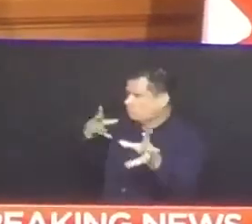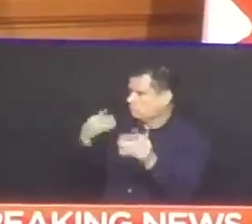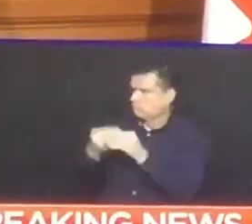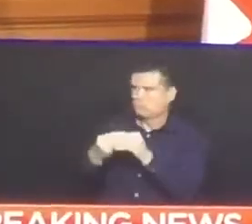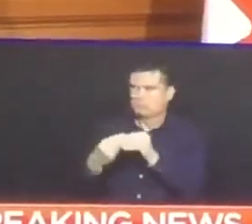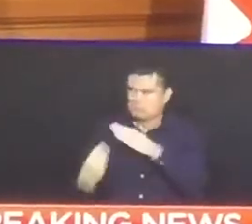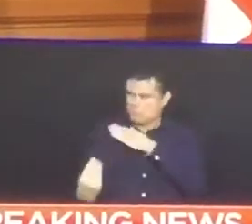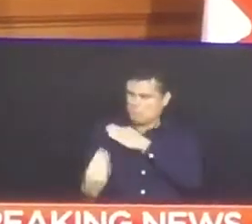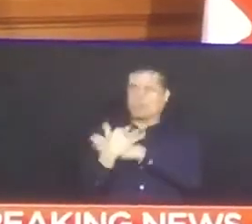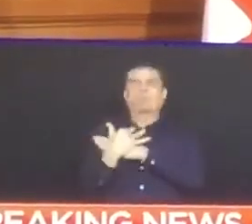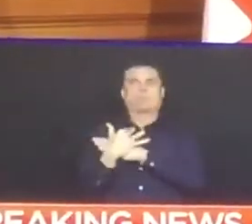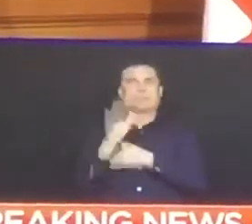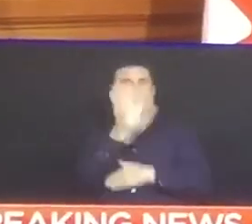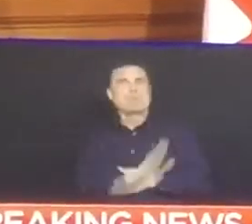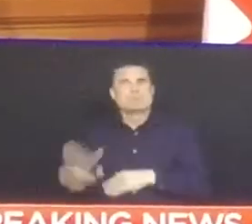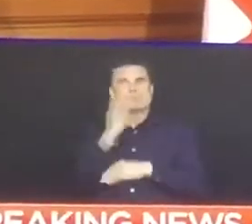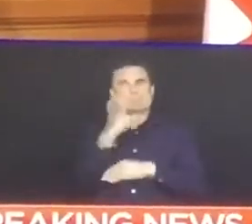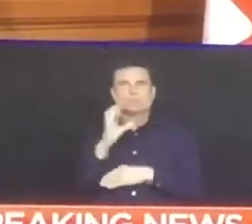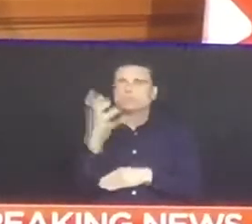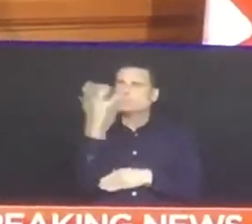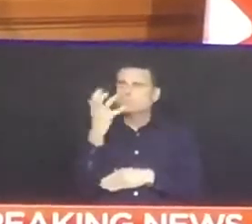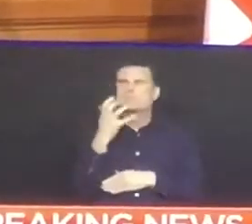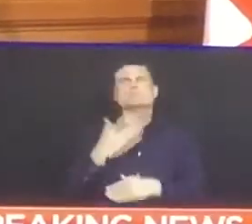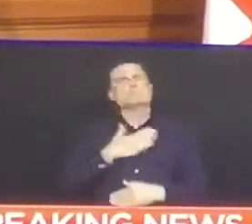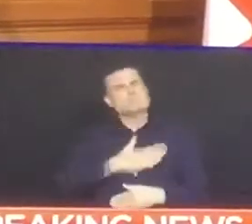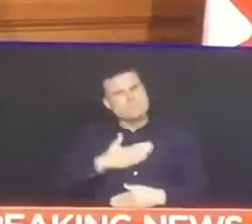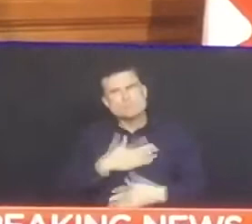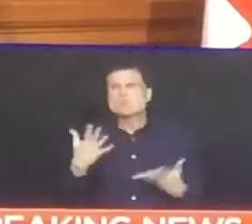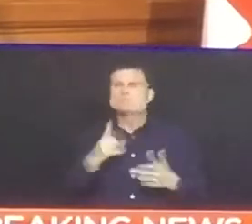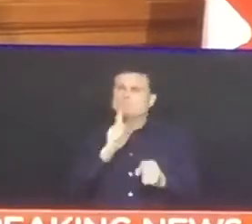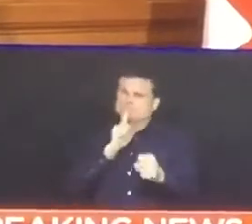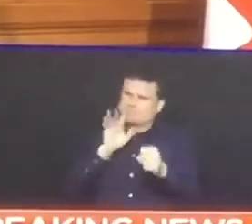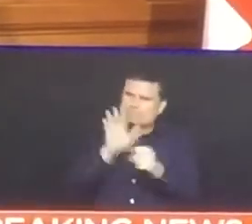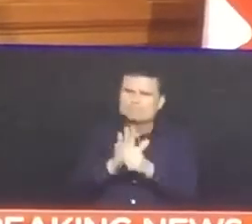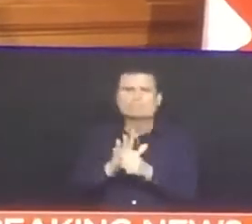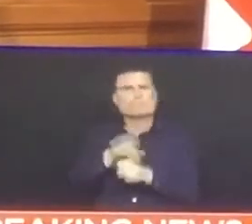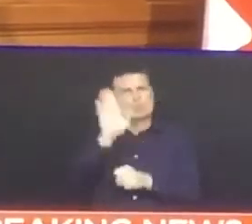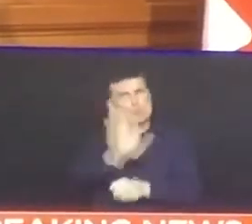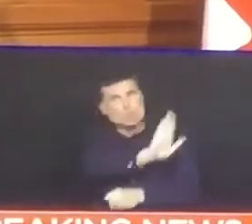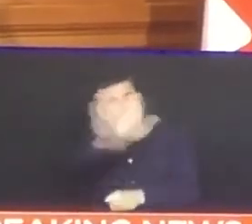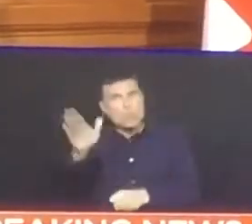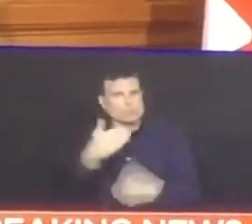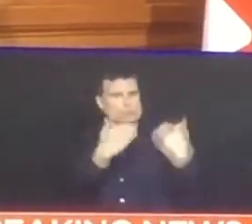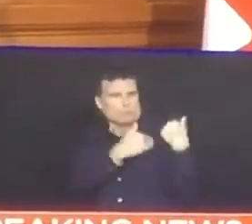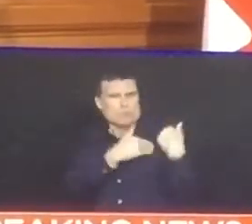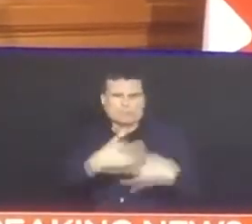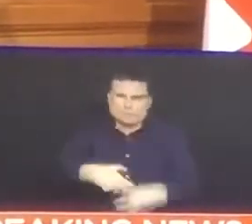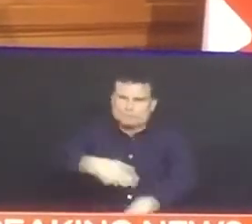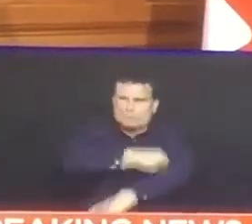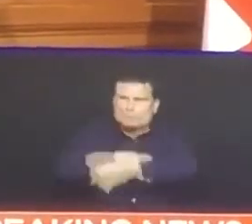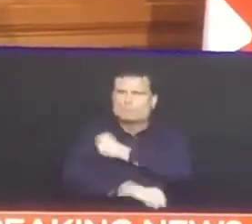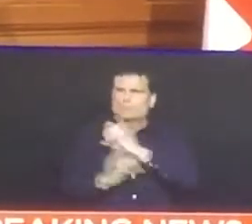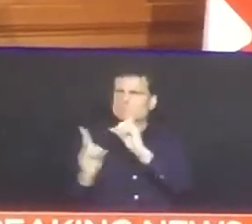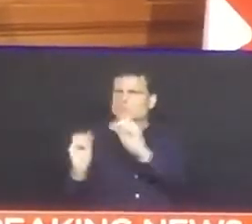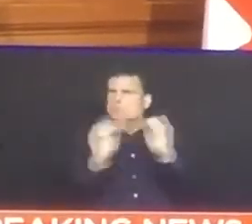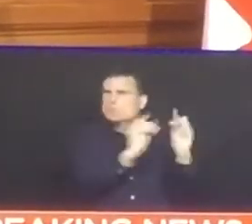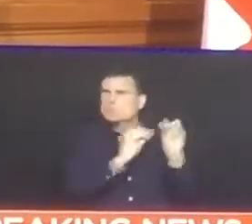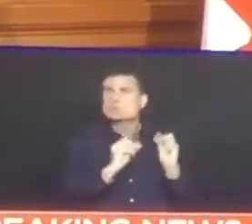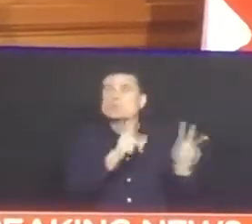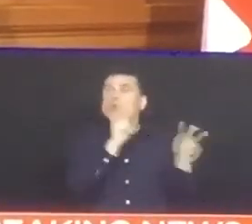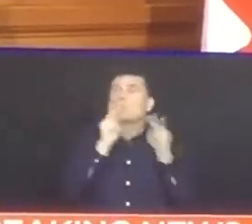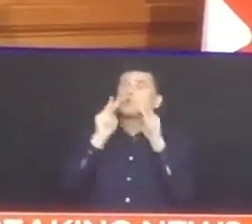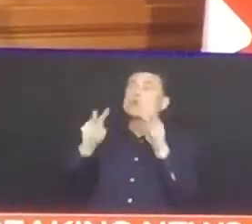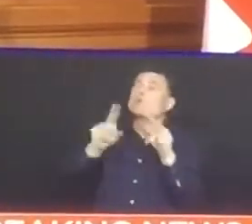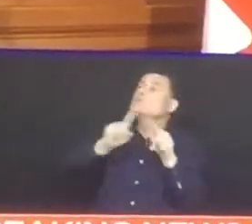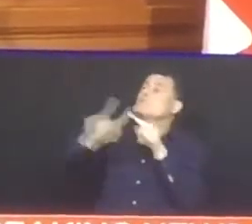unsettling and downright scary. We don't have all the answers, but we do have hope. Hope that the